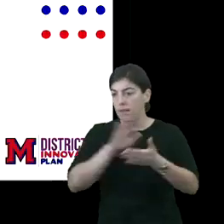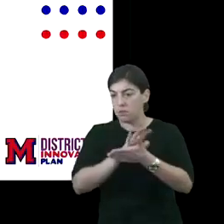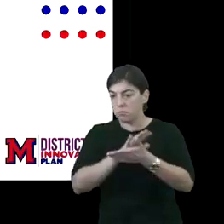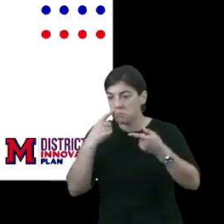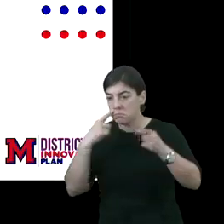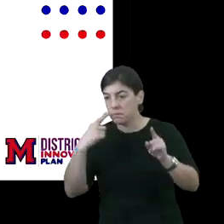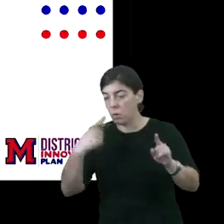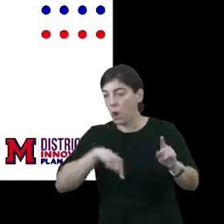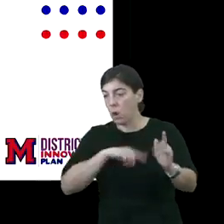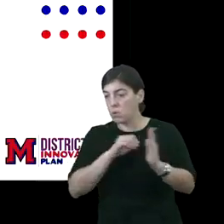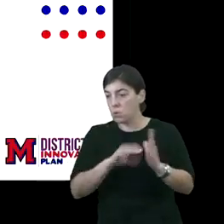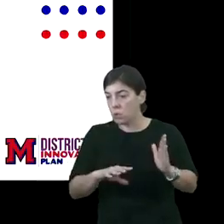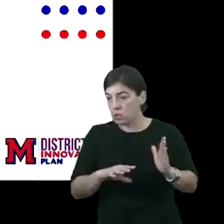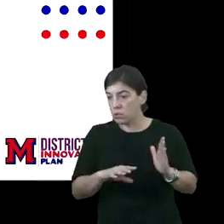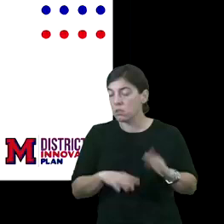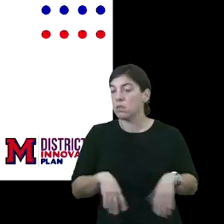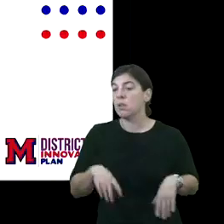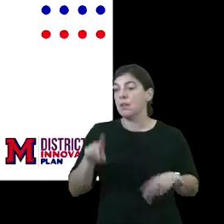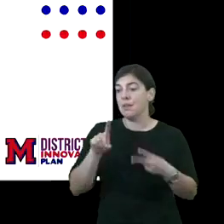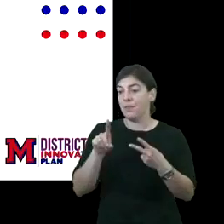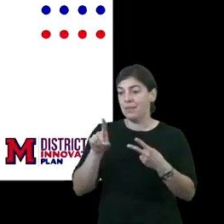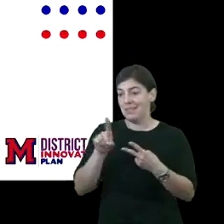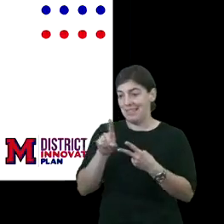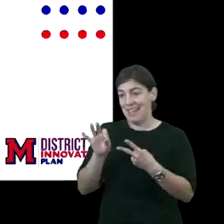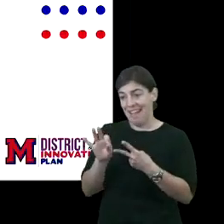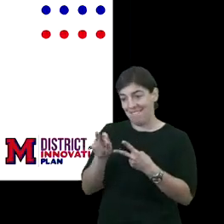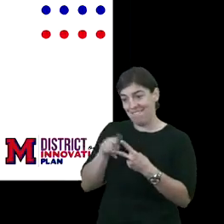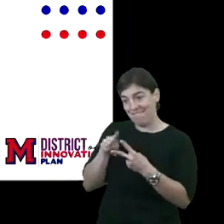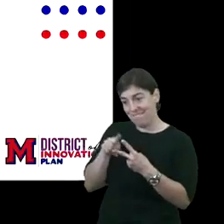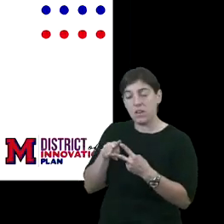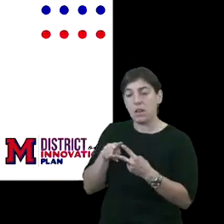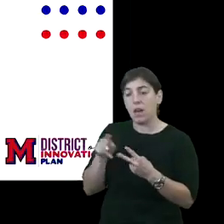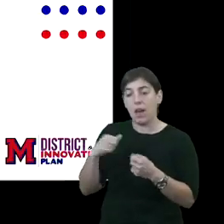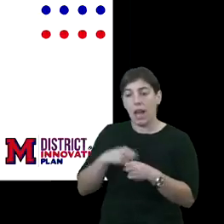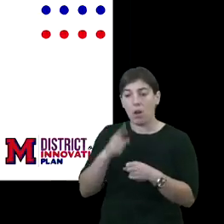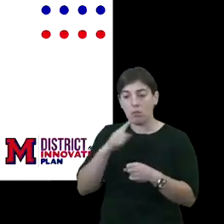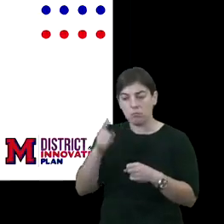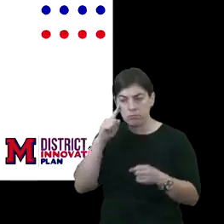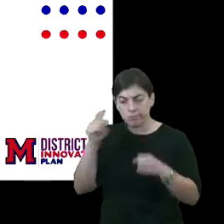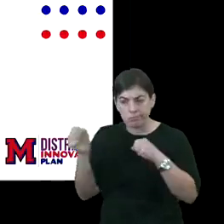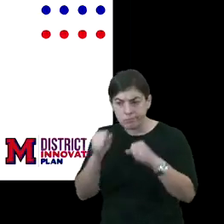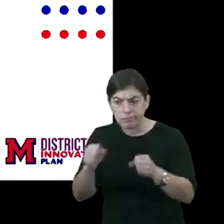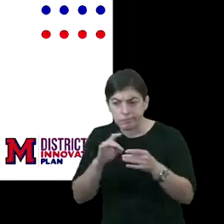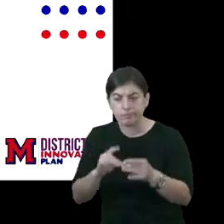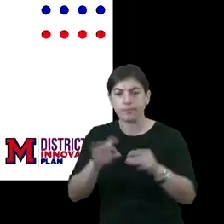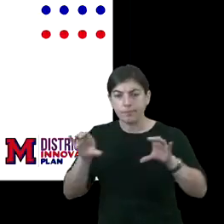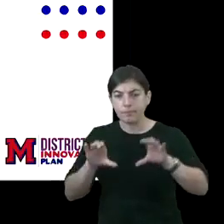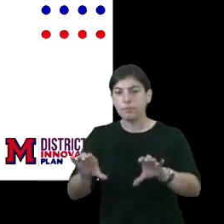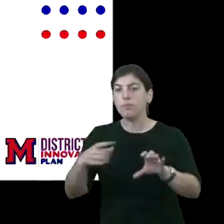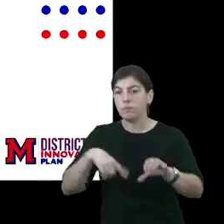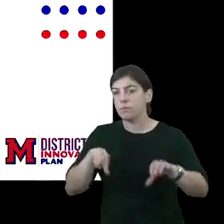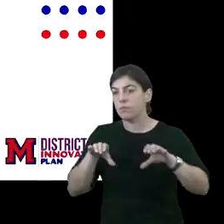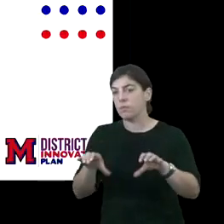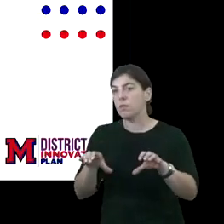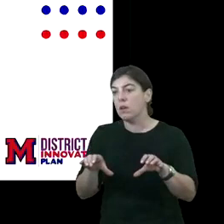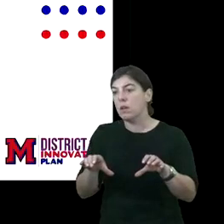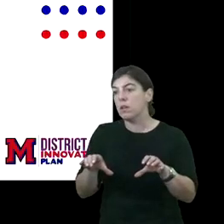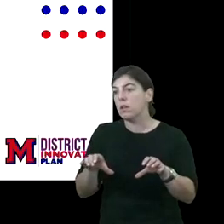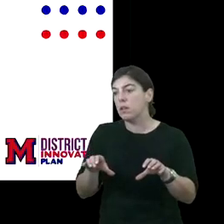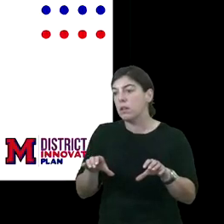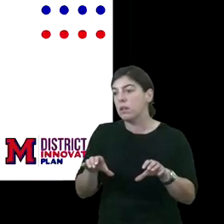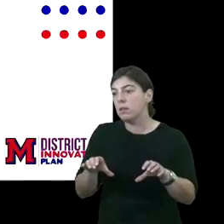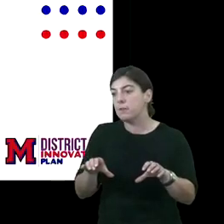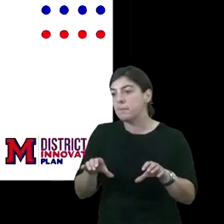success for our students? D and F-rated campuses? How are we being strategic about the actions that we're taking that are going